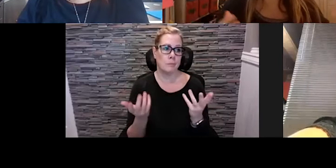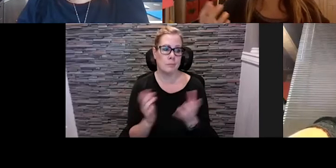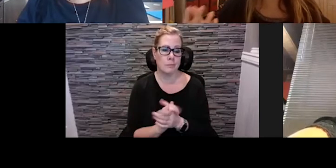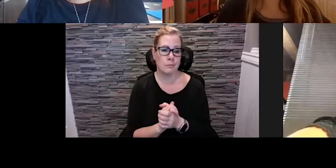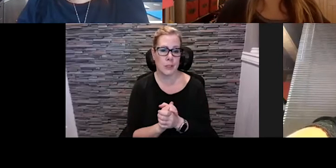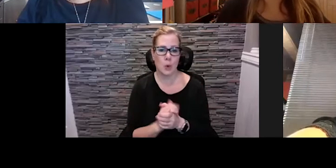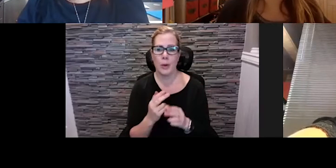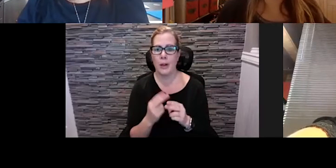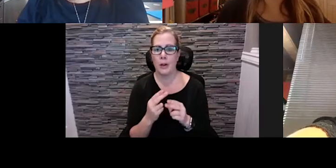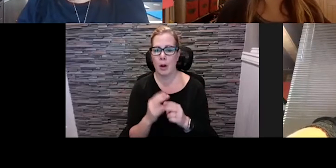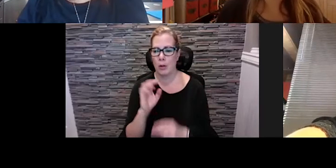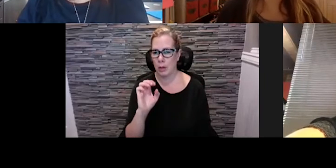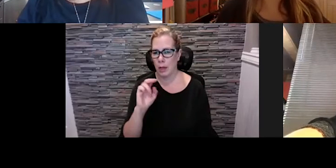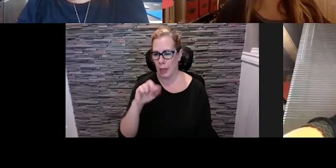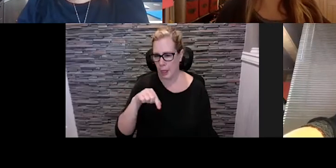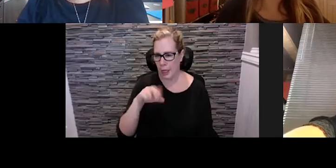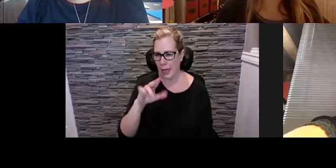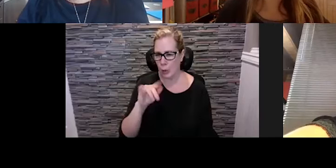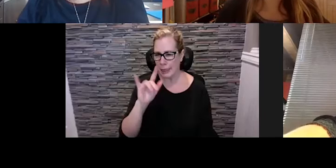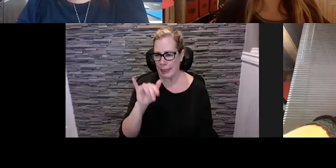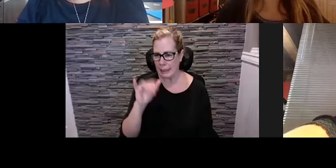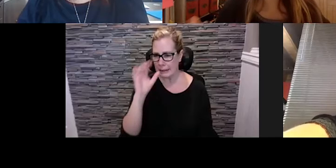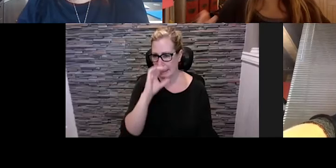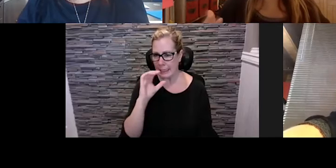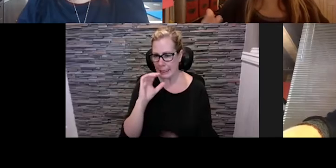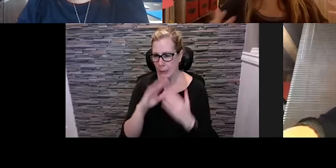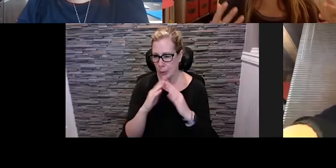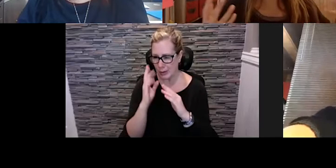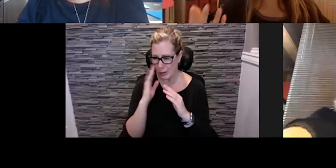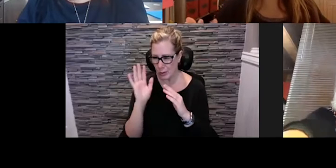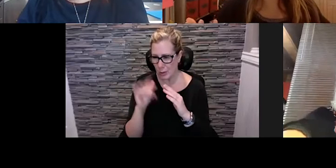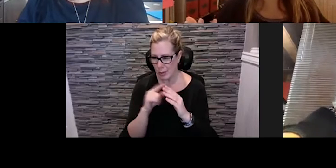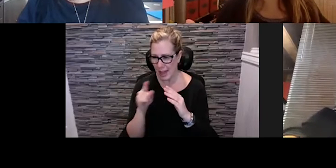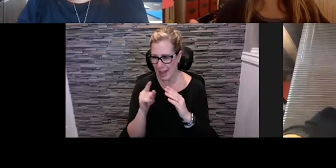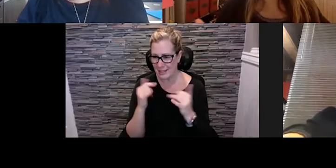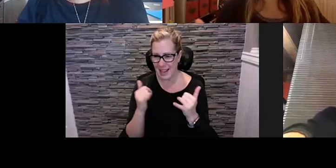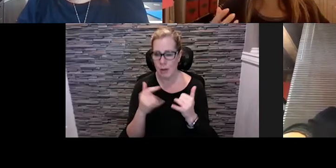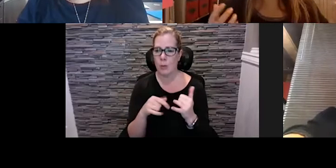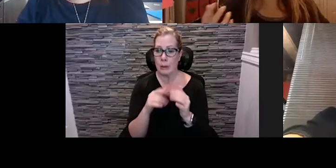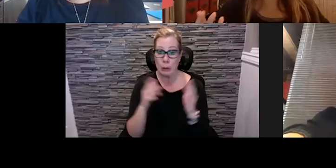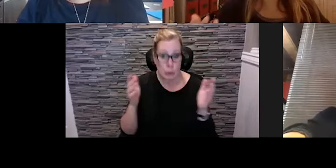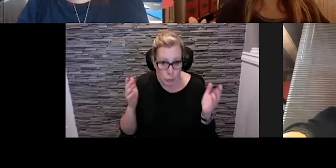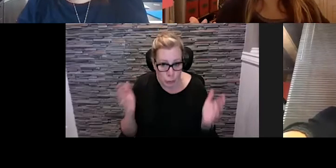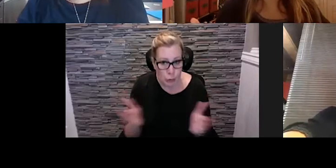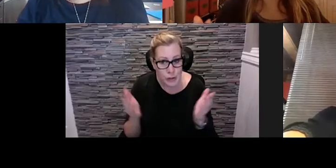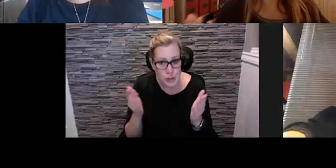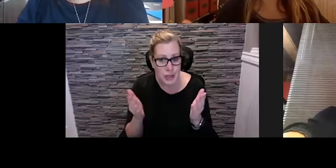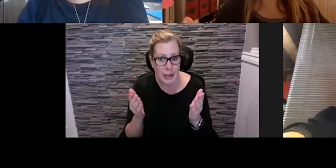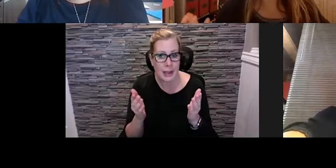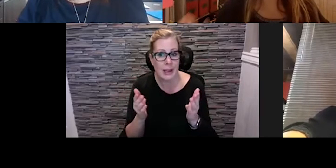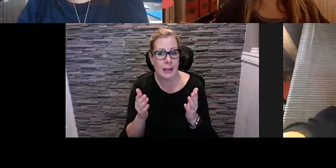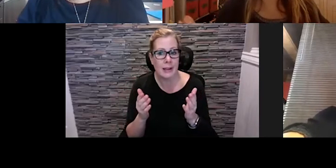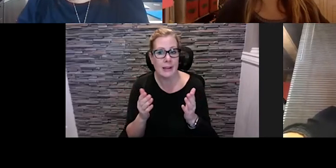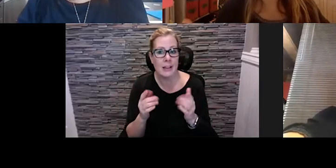often termed as equity seeking communities, we live in a time right now, where we are encouraging what it means to be